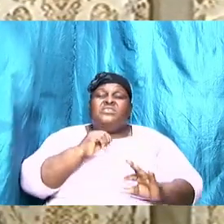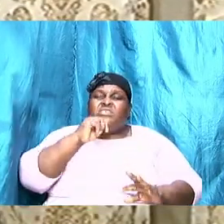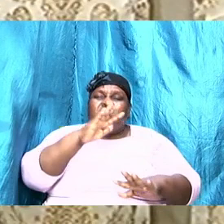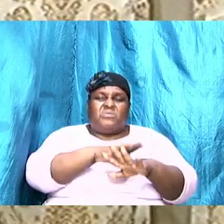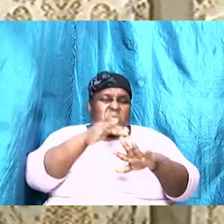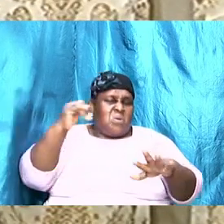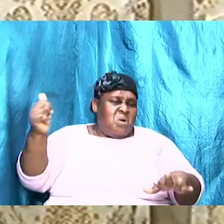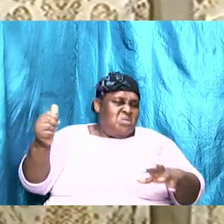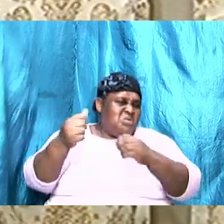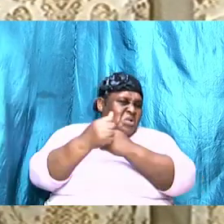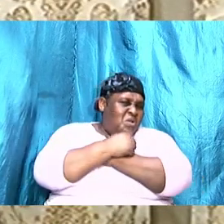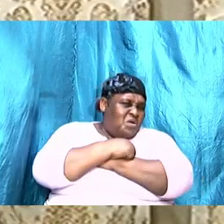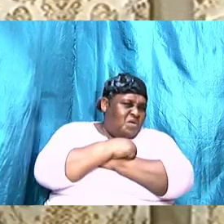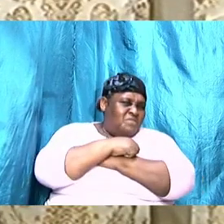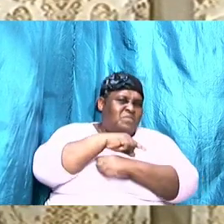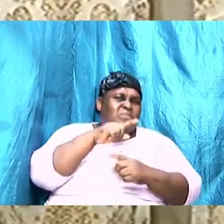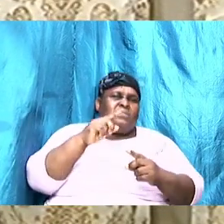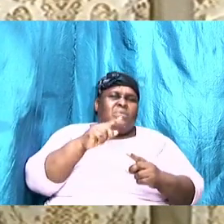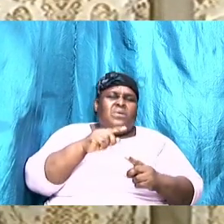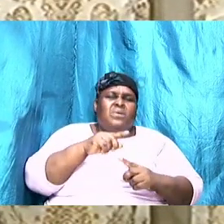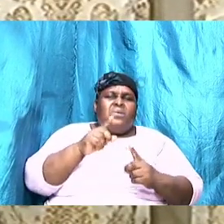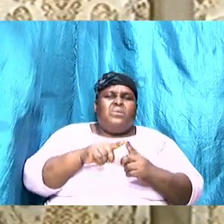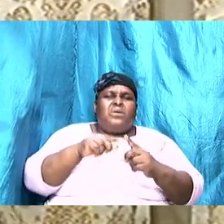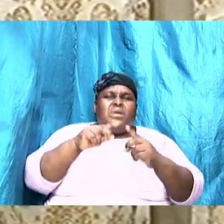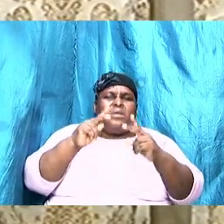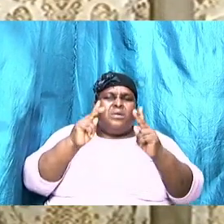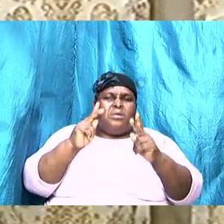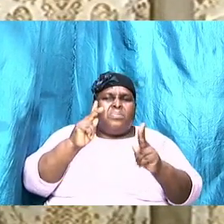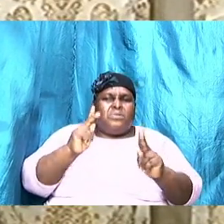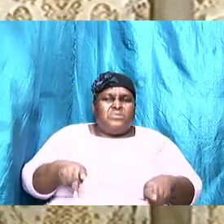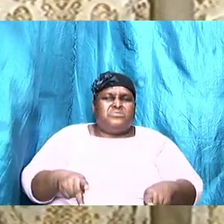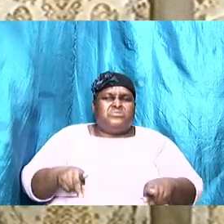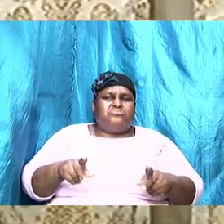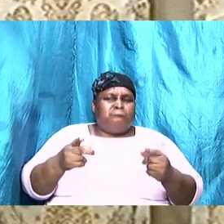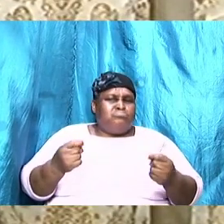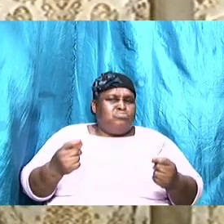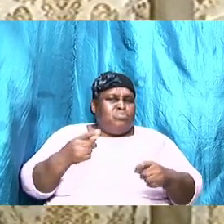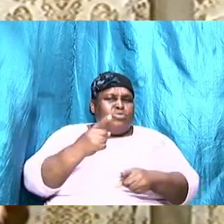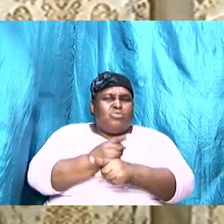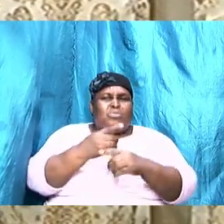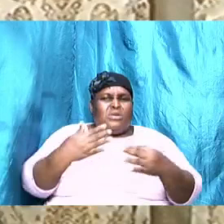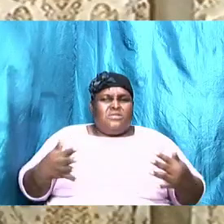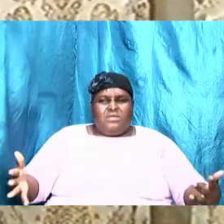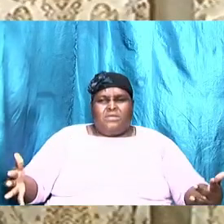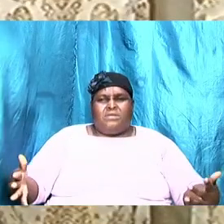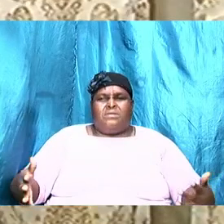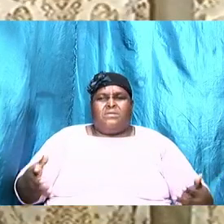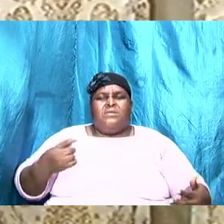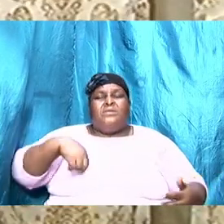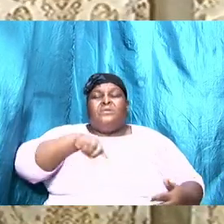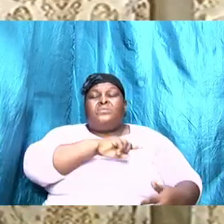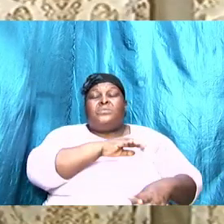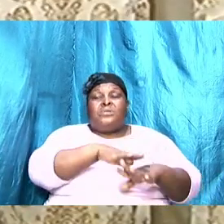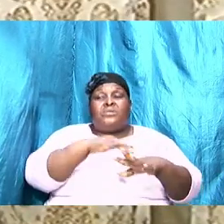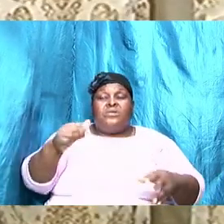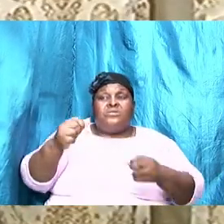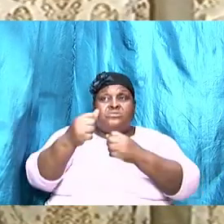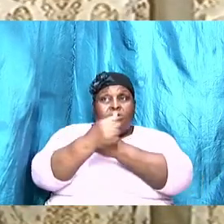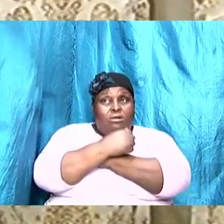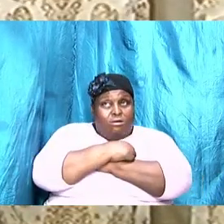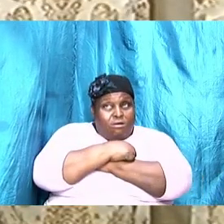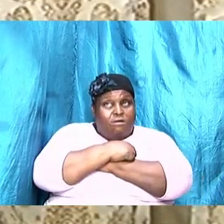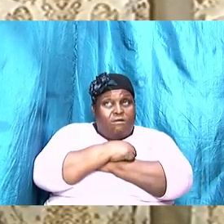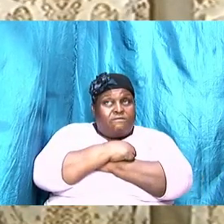when the person does the right thing. We are called to love irrespective of, so that that love is